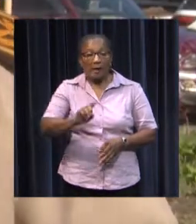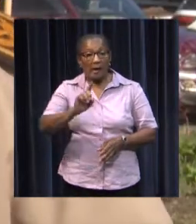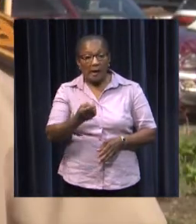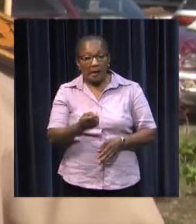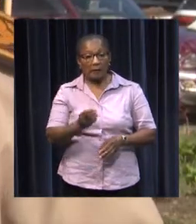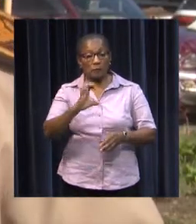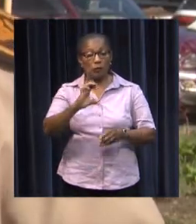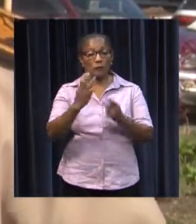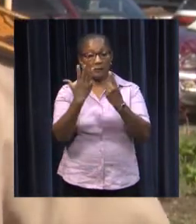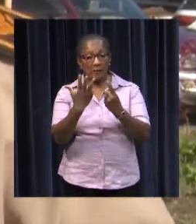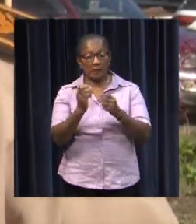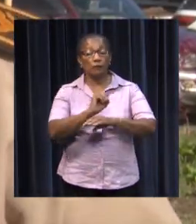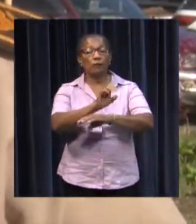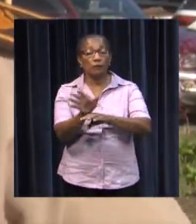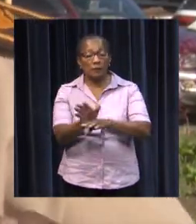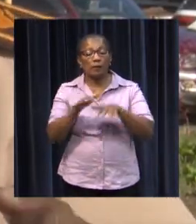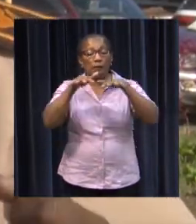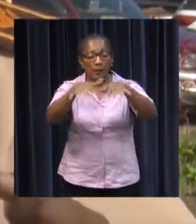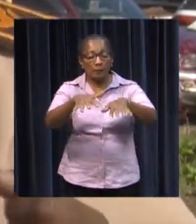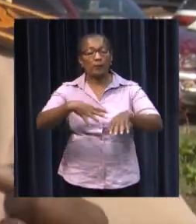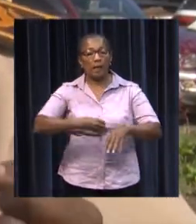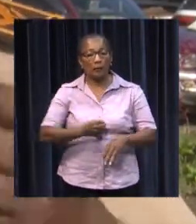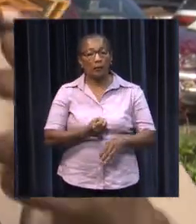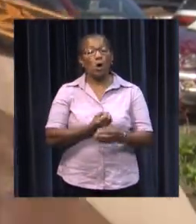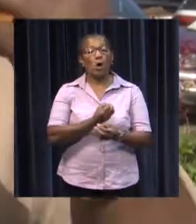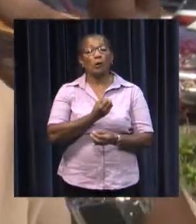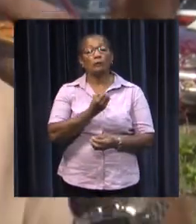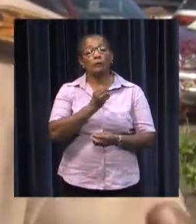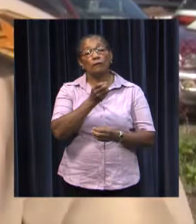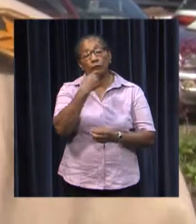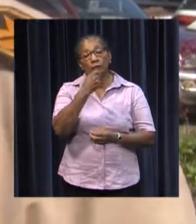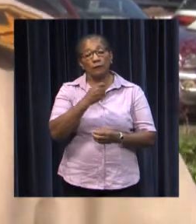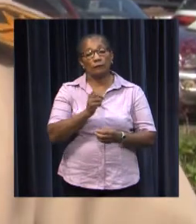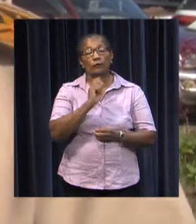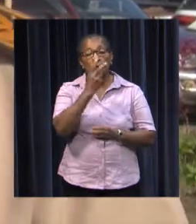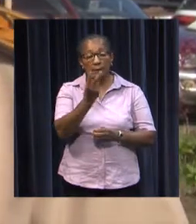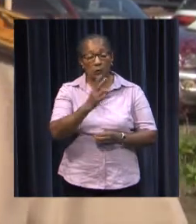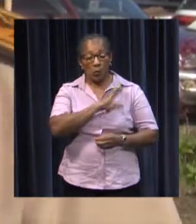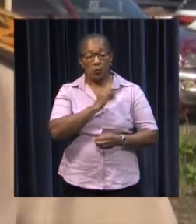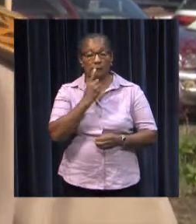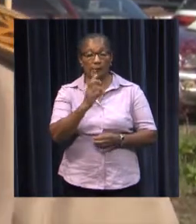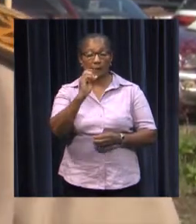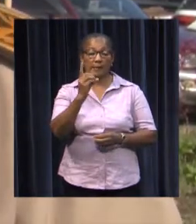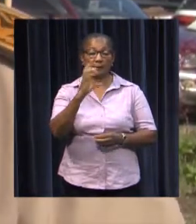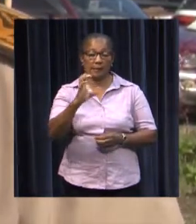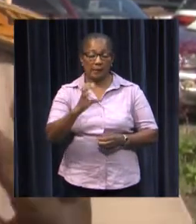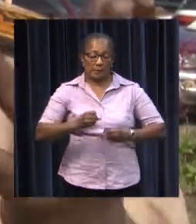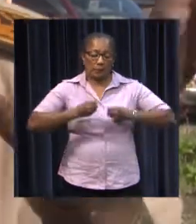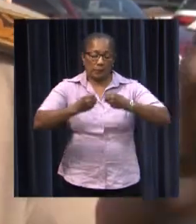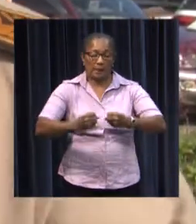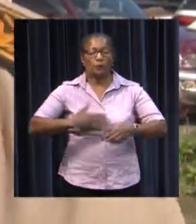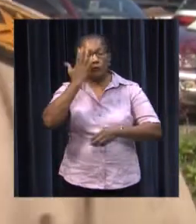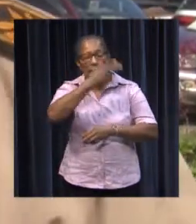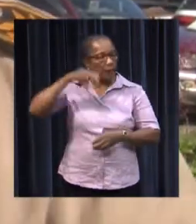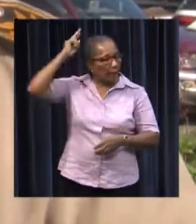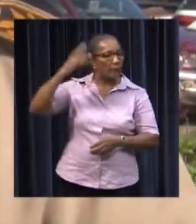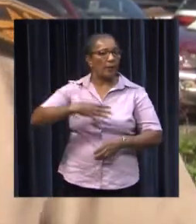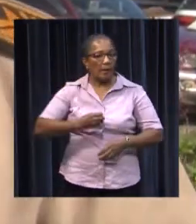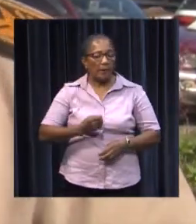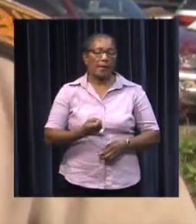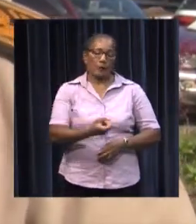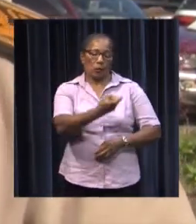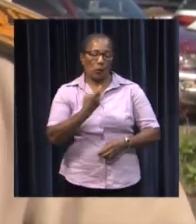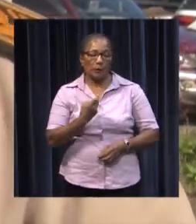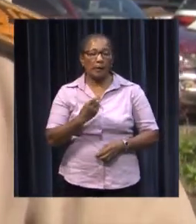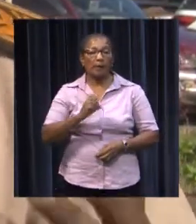due to COVID-19 virus will have an impact on the food supply. It also refers to the potential that Suriname has